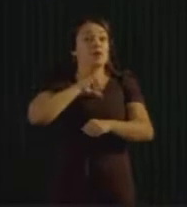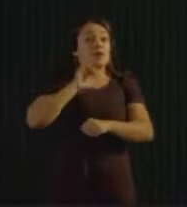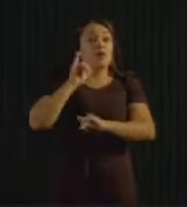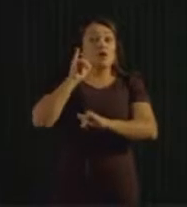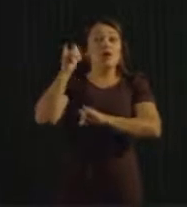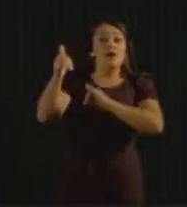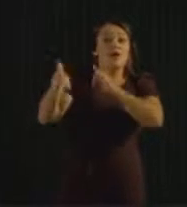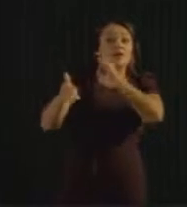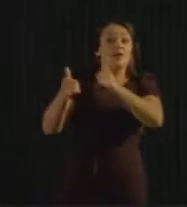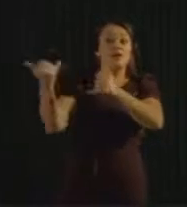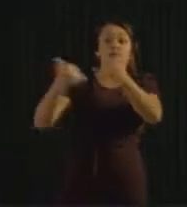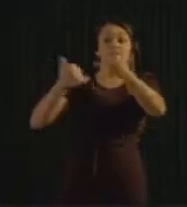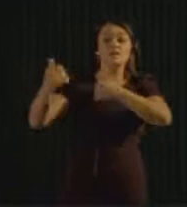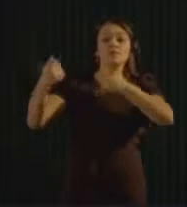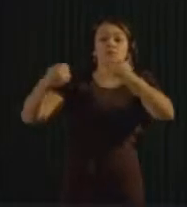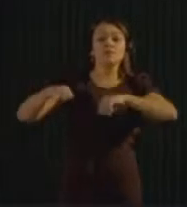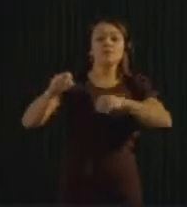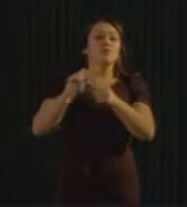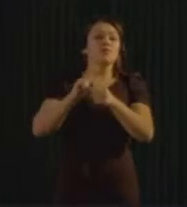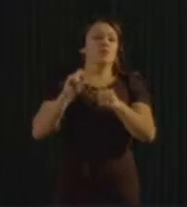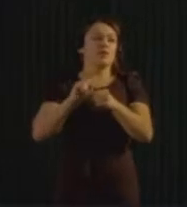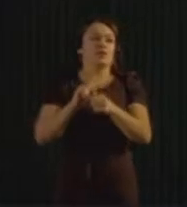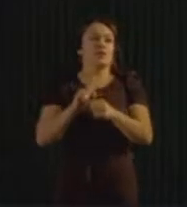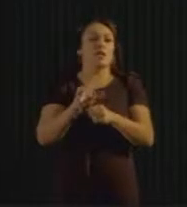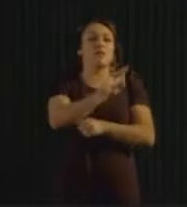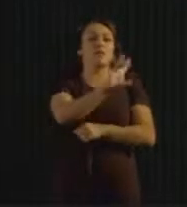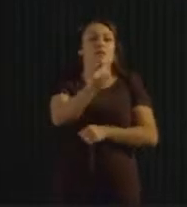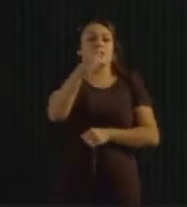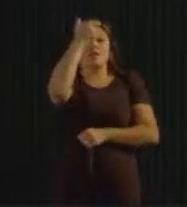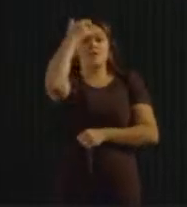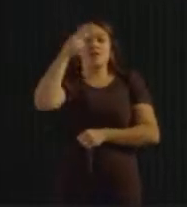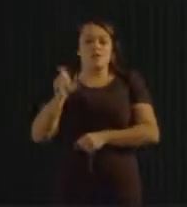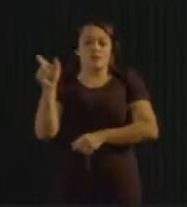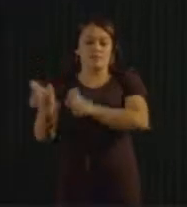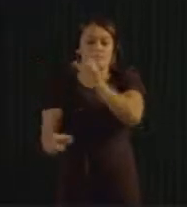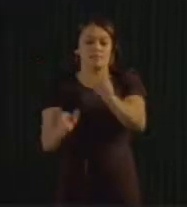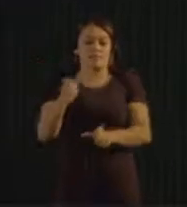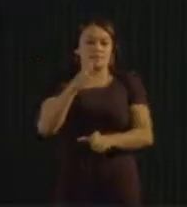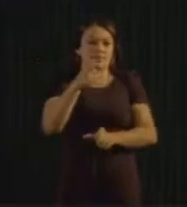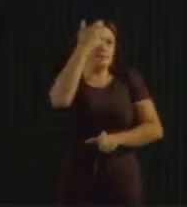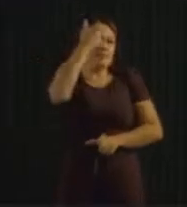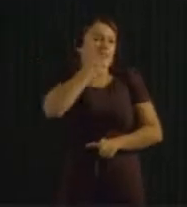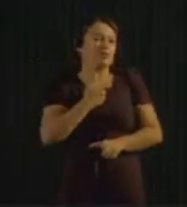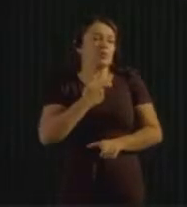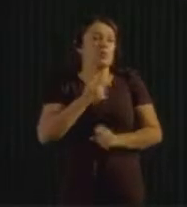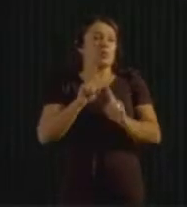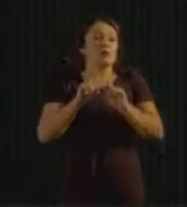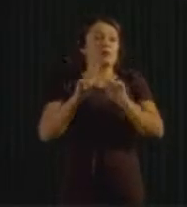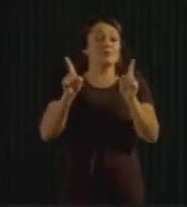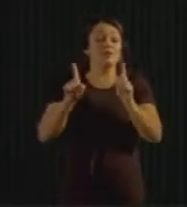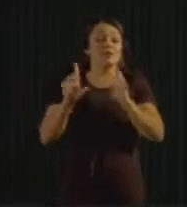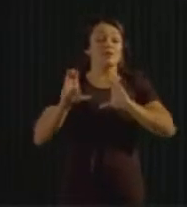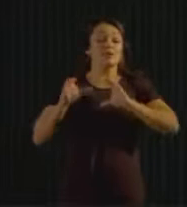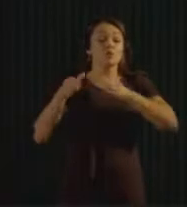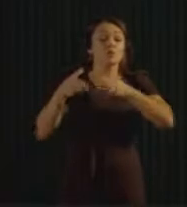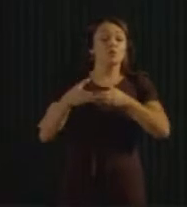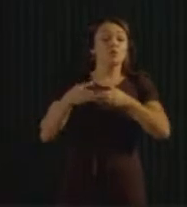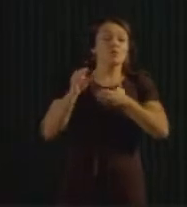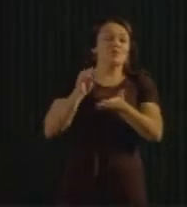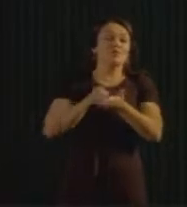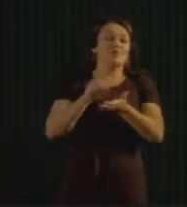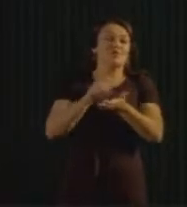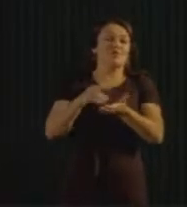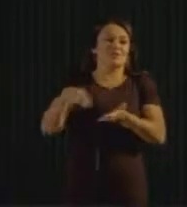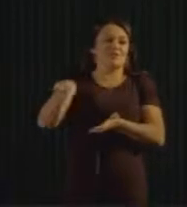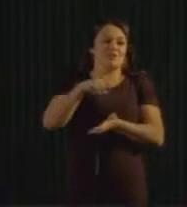responsibility for our personal choice for every day. But it is a mistake if you think that only by